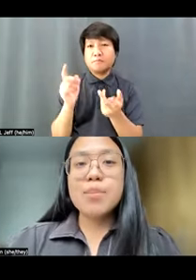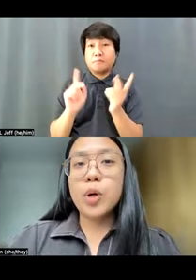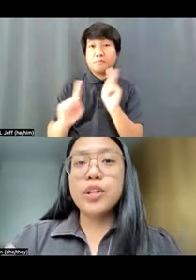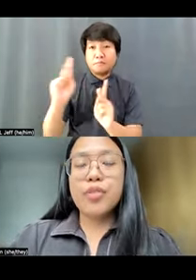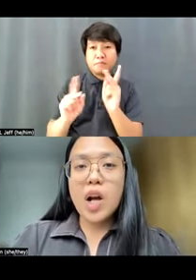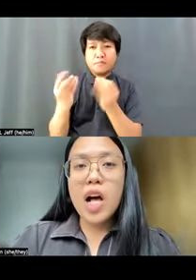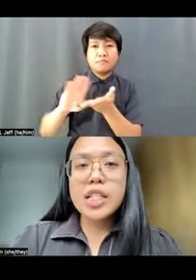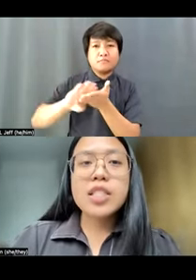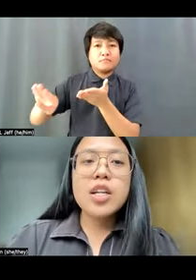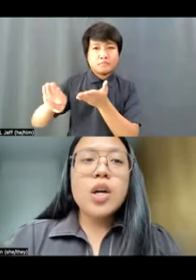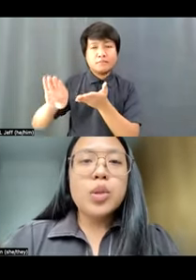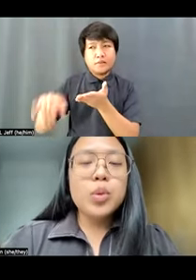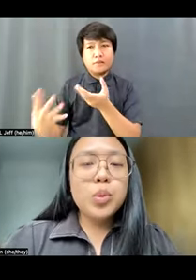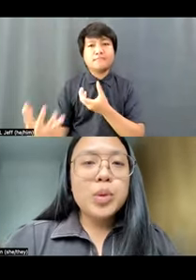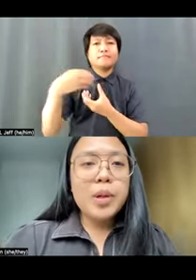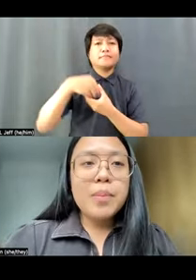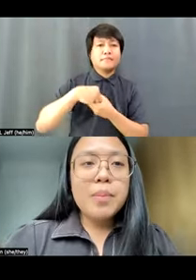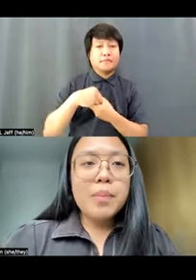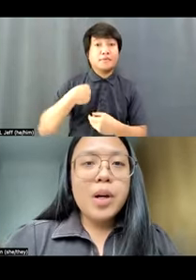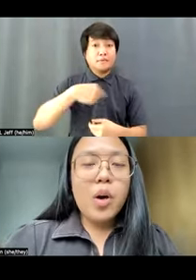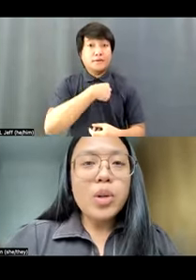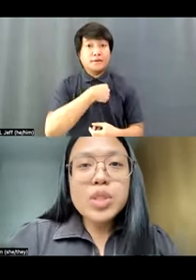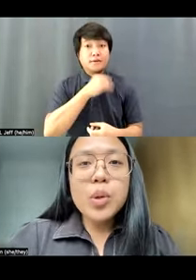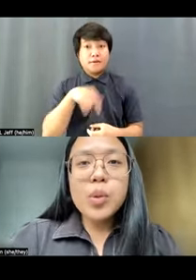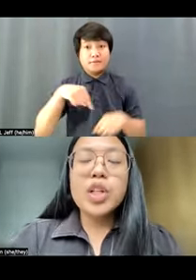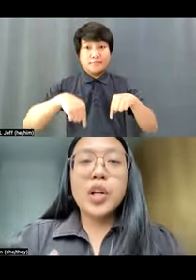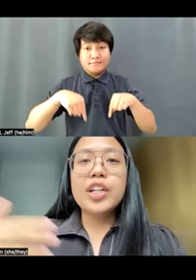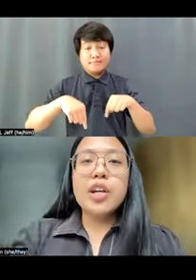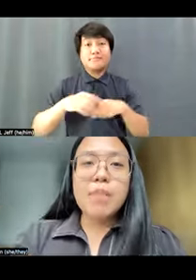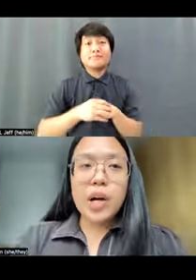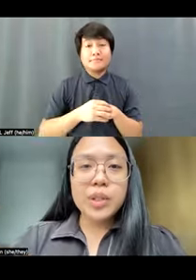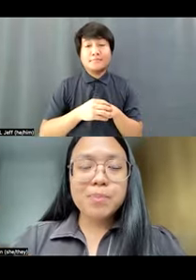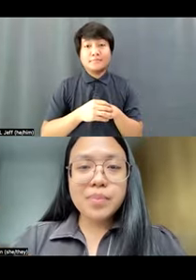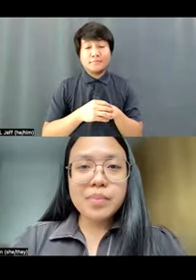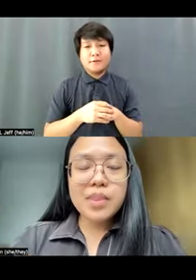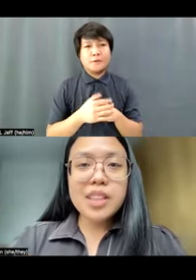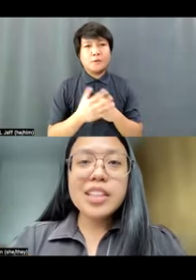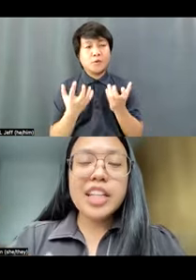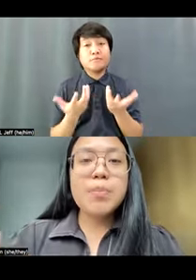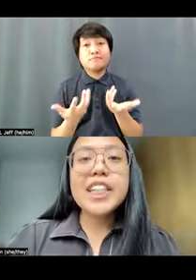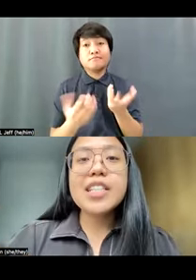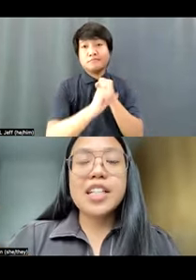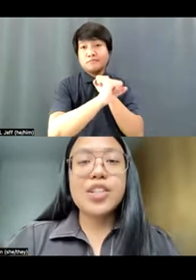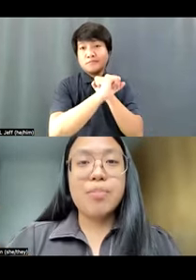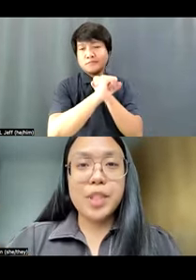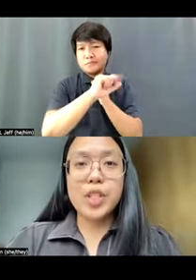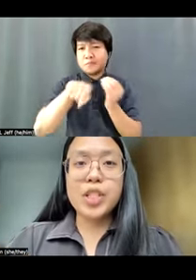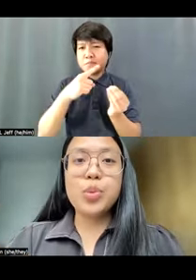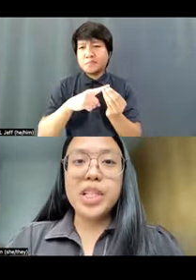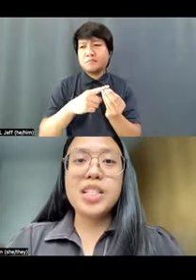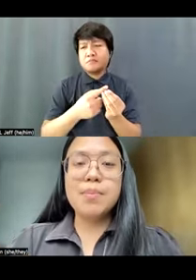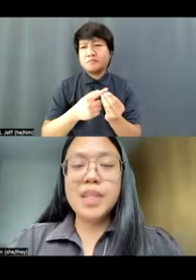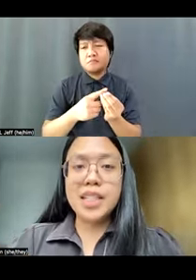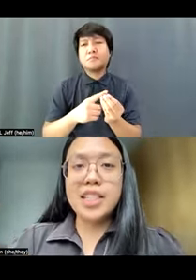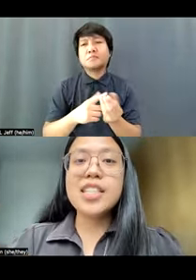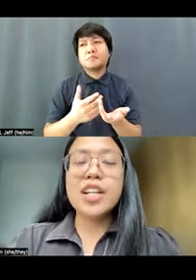that's why it's important for us to also learn about the experiences of persons